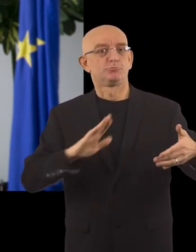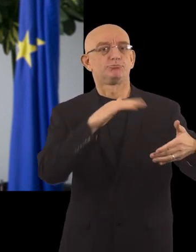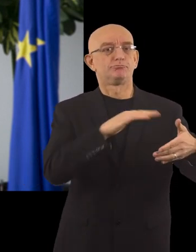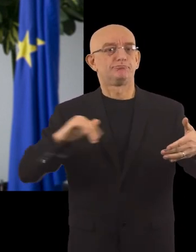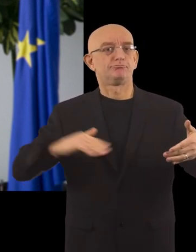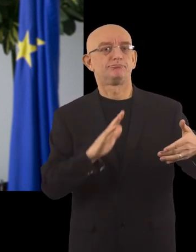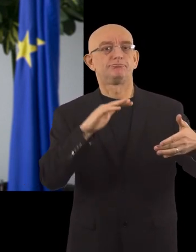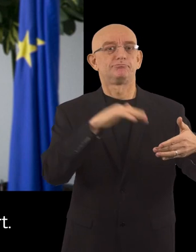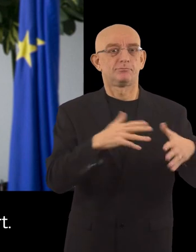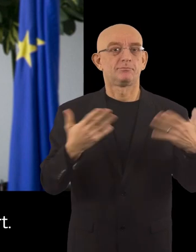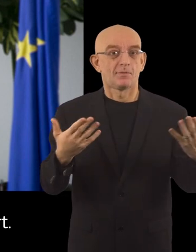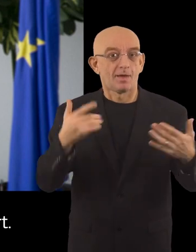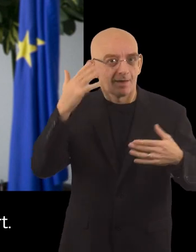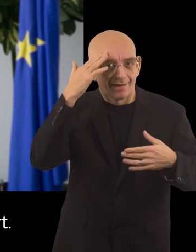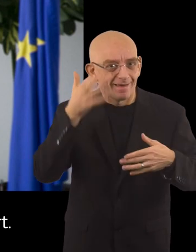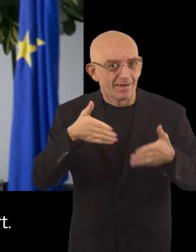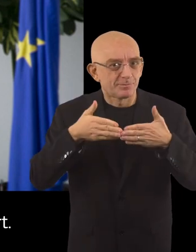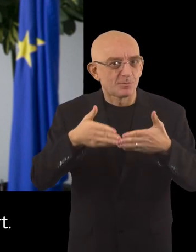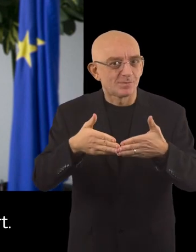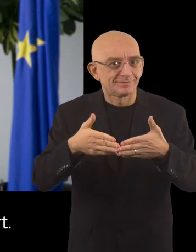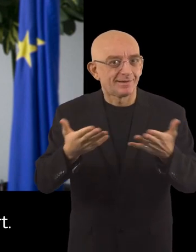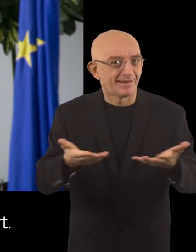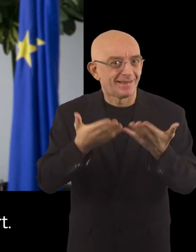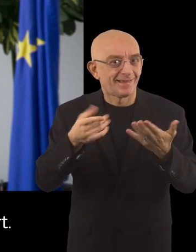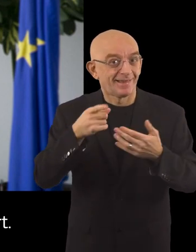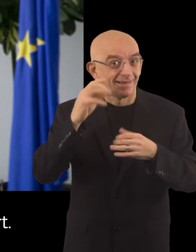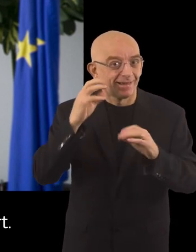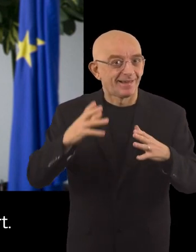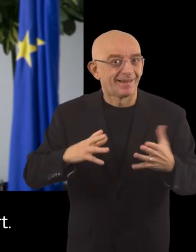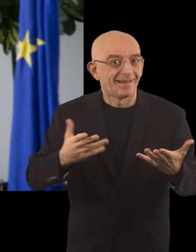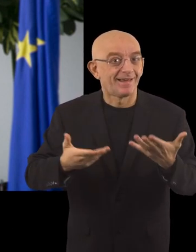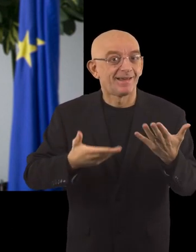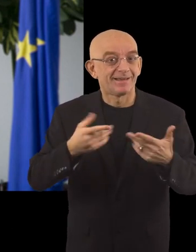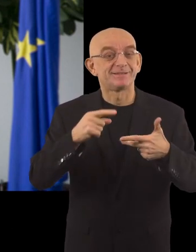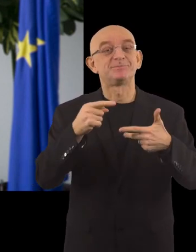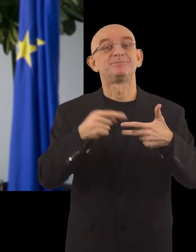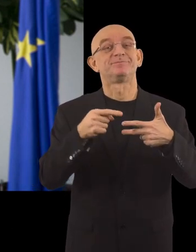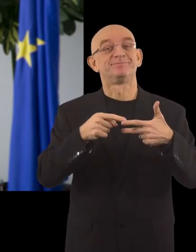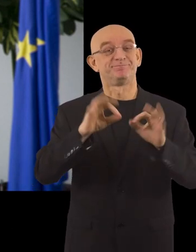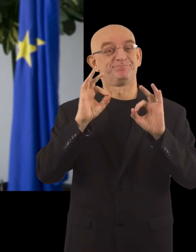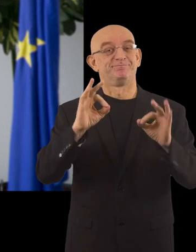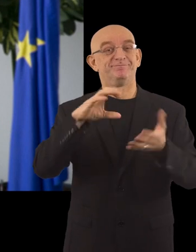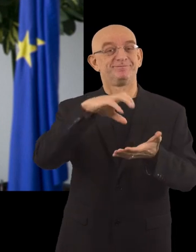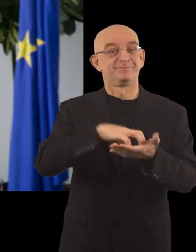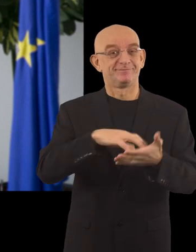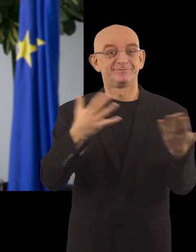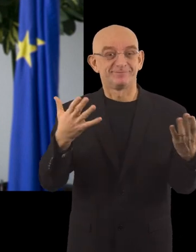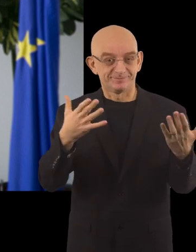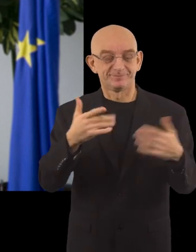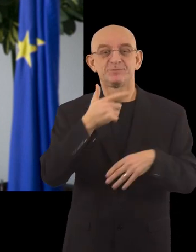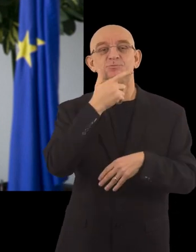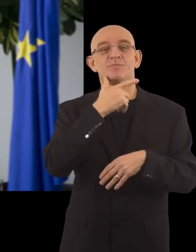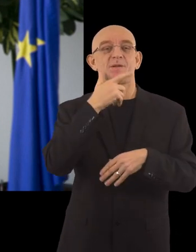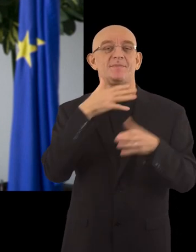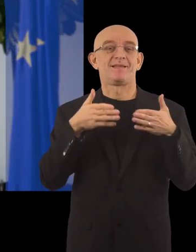users. You now have a hint. This city has a port. The second place winning city of the Access City